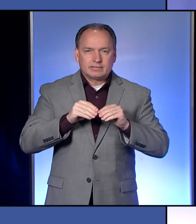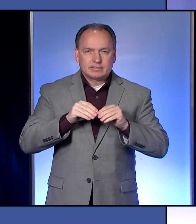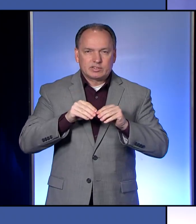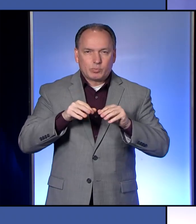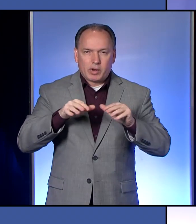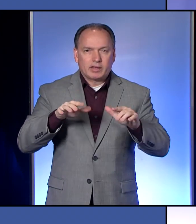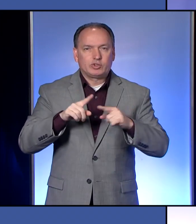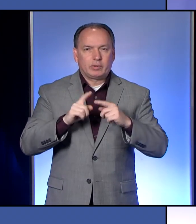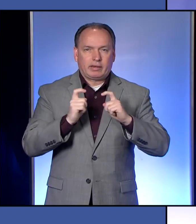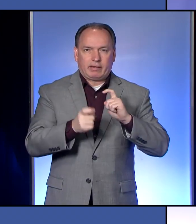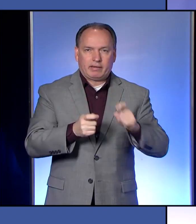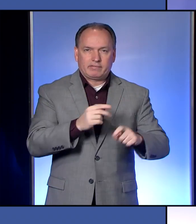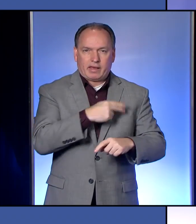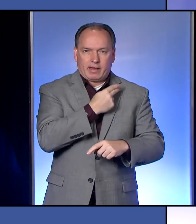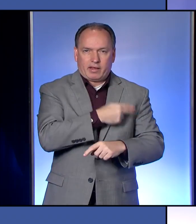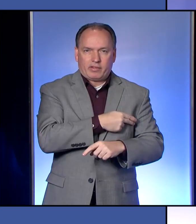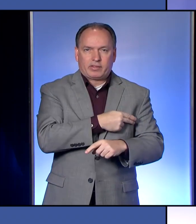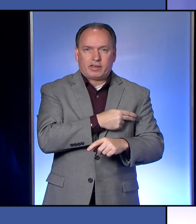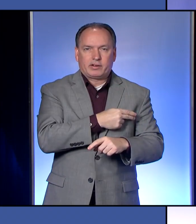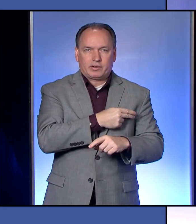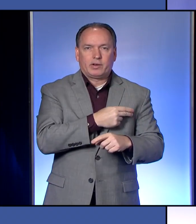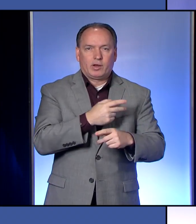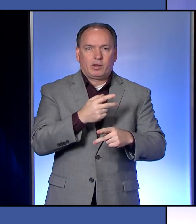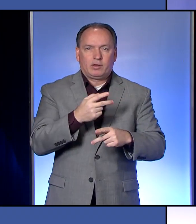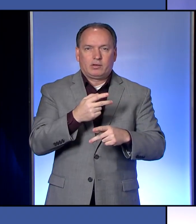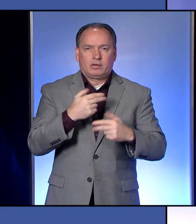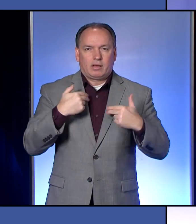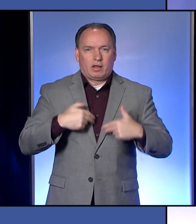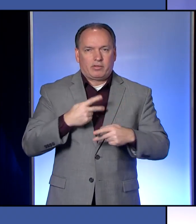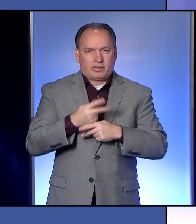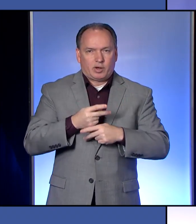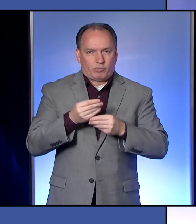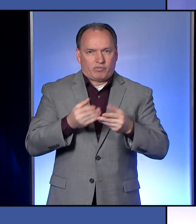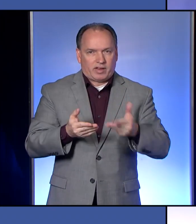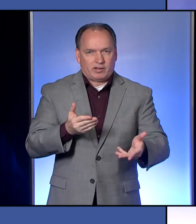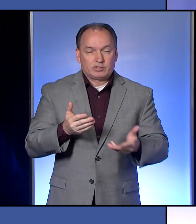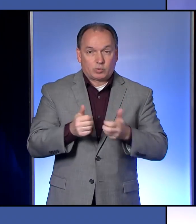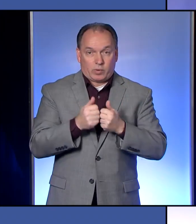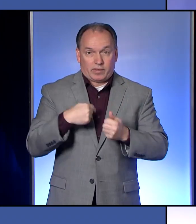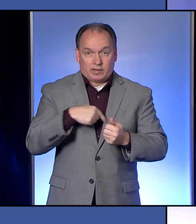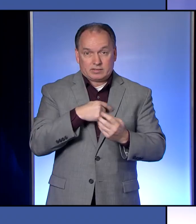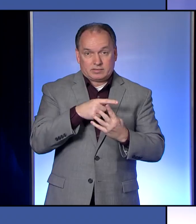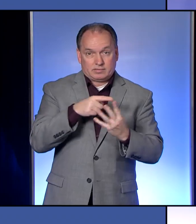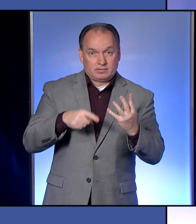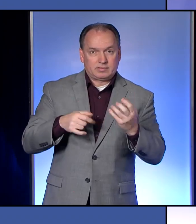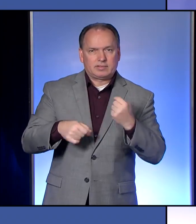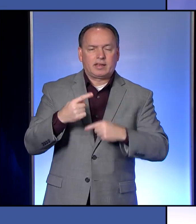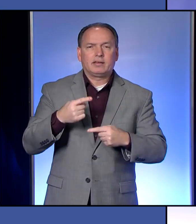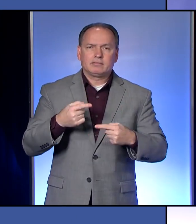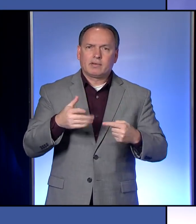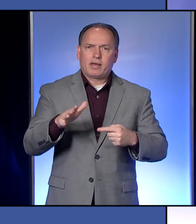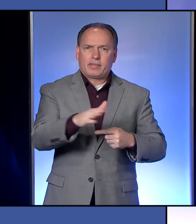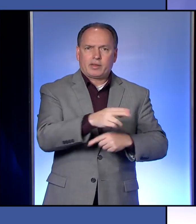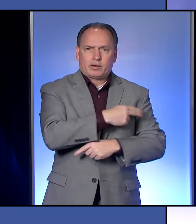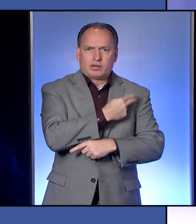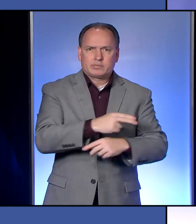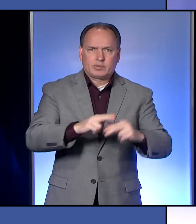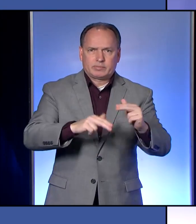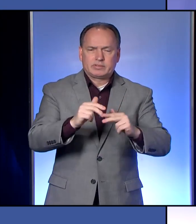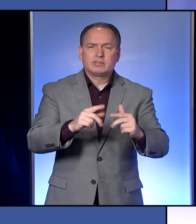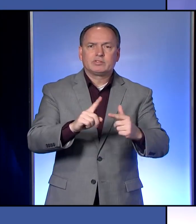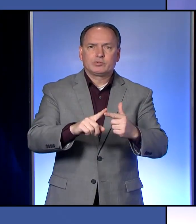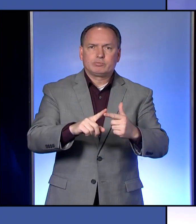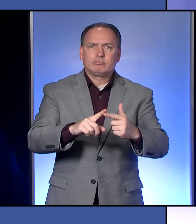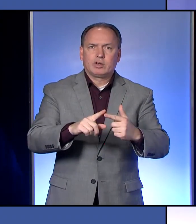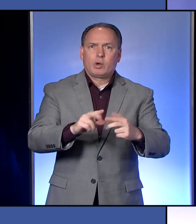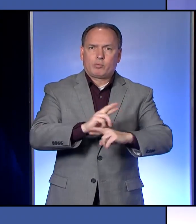our health care providers who are with us today to get their facilities the opportunity and the time to really